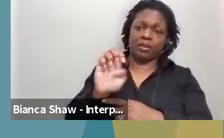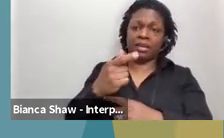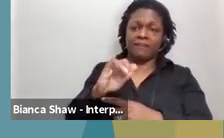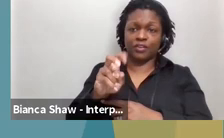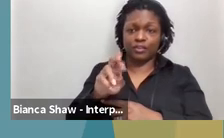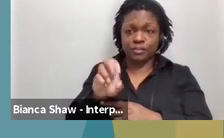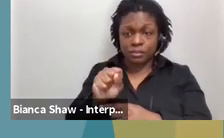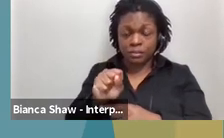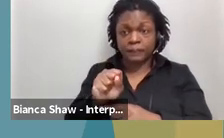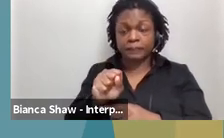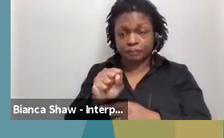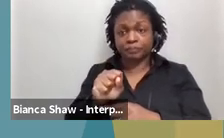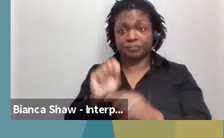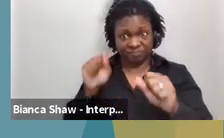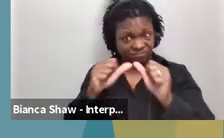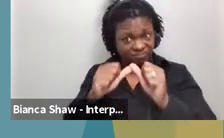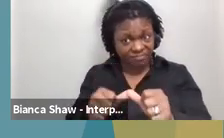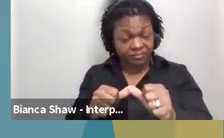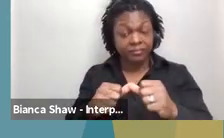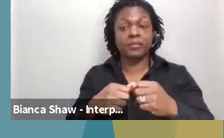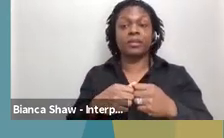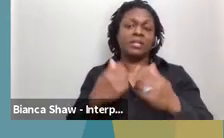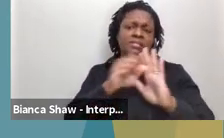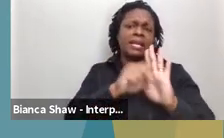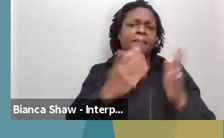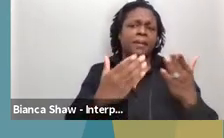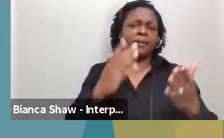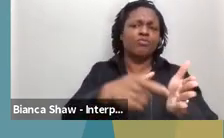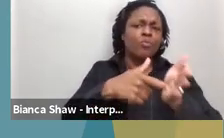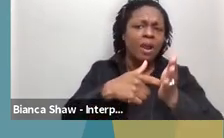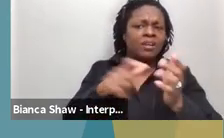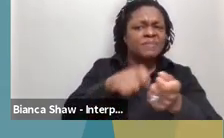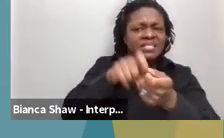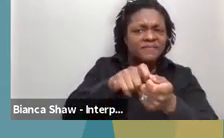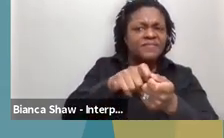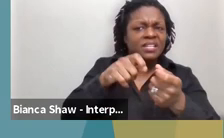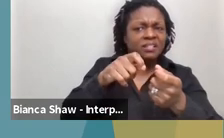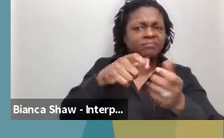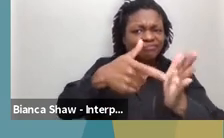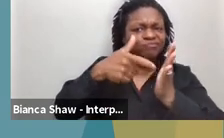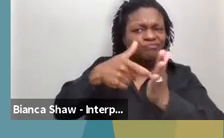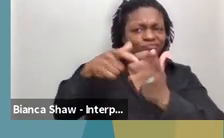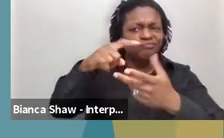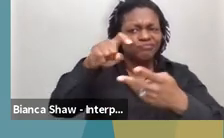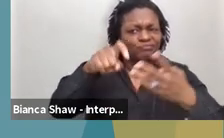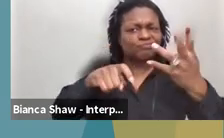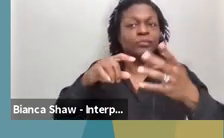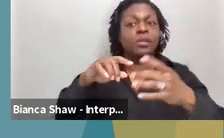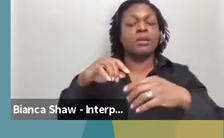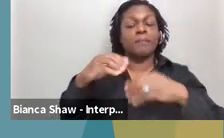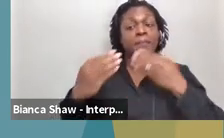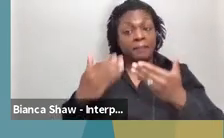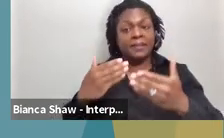keep, we, we follow certain guidelines there. So we won't be able to continue it as it currently is during COVID,